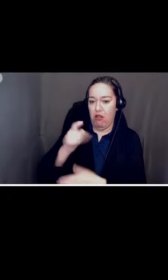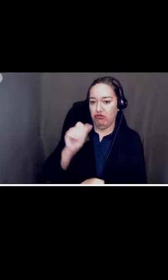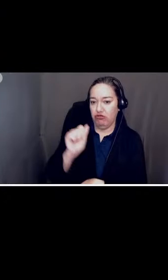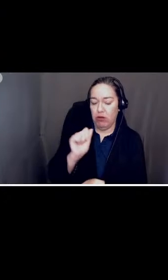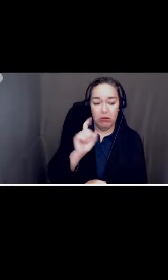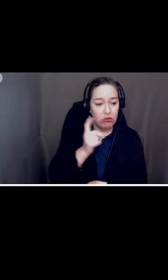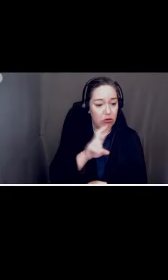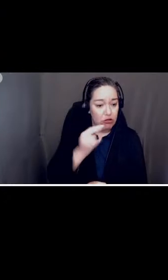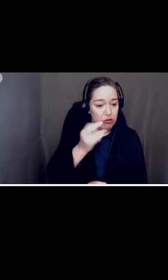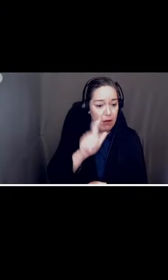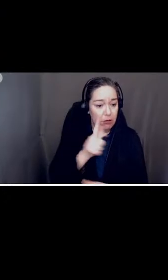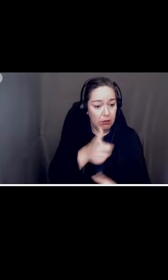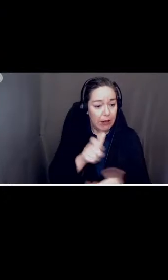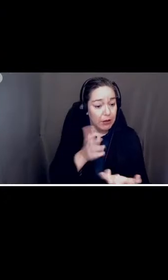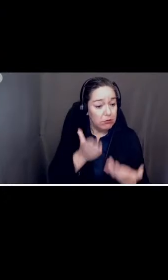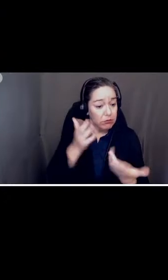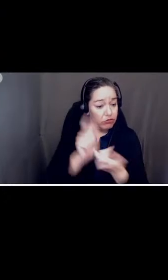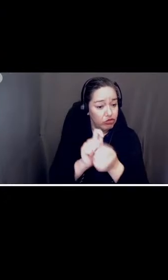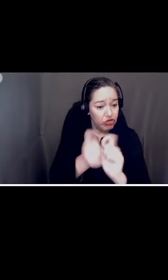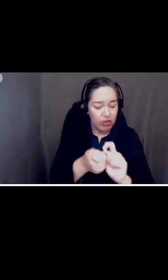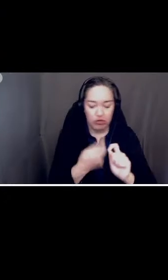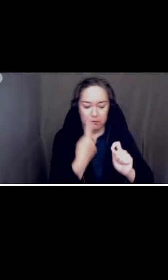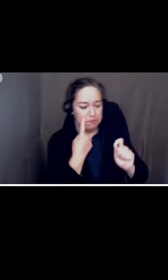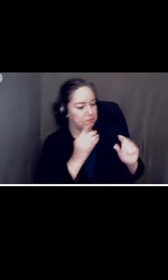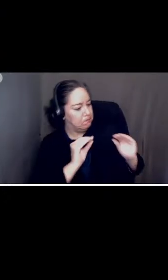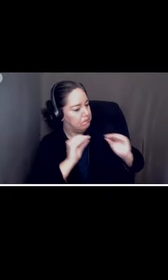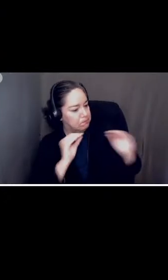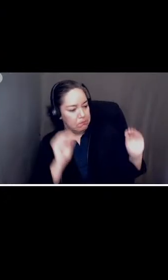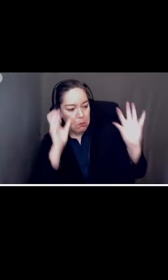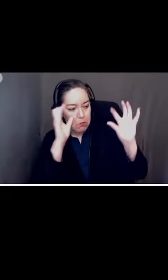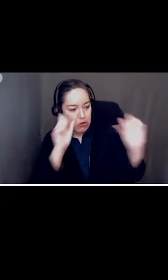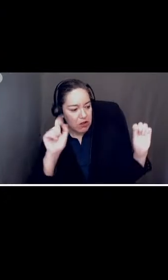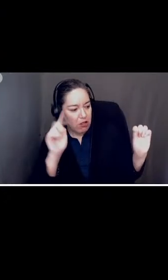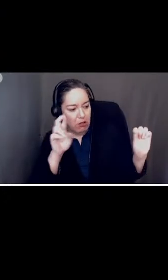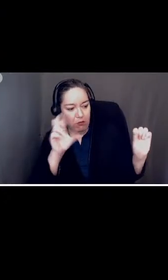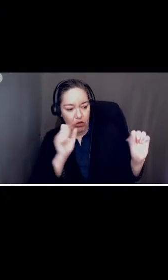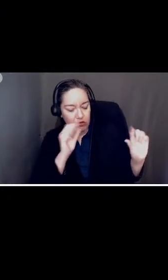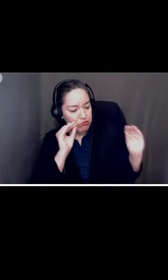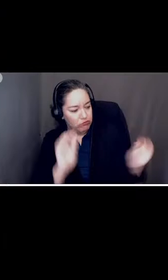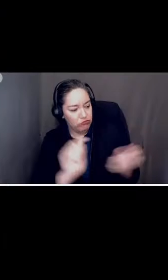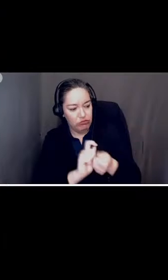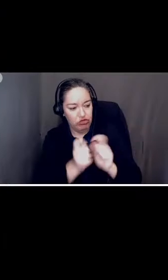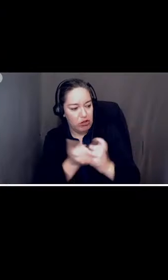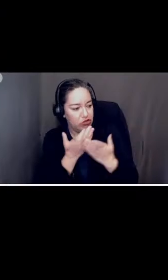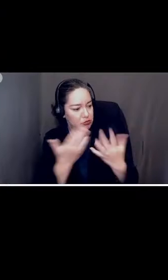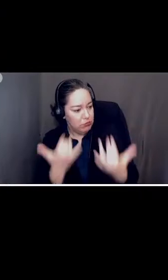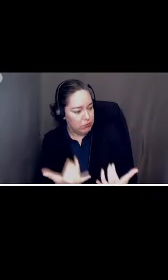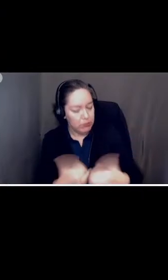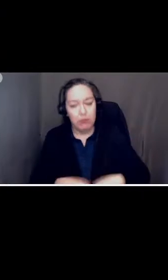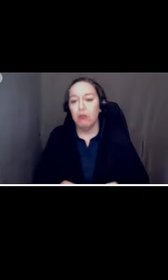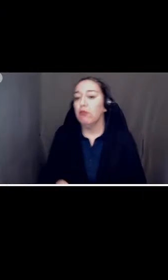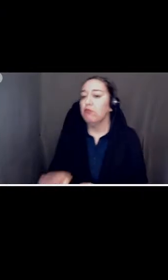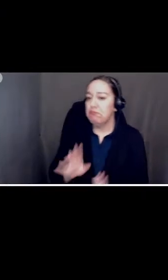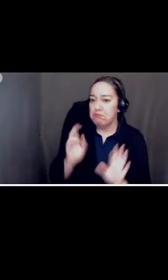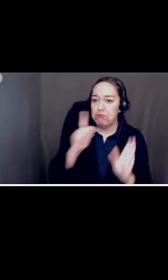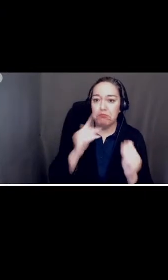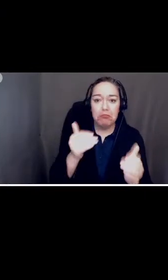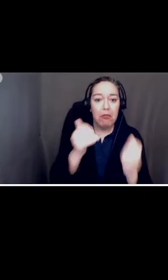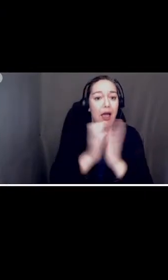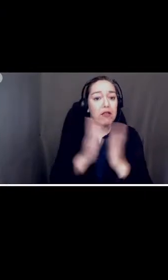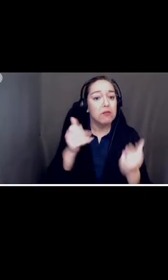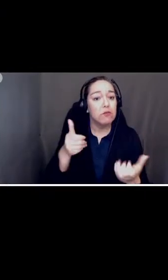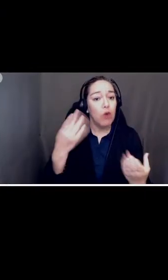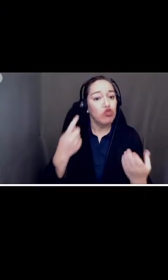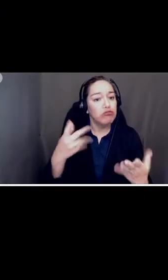to today's agenda there are none uh present floors at this uh junction all right so i'll go ahead and ask if there's a motion to